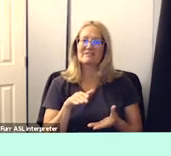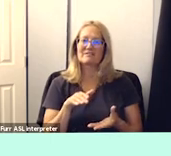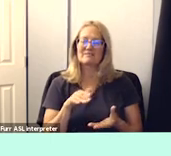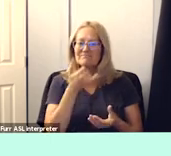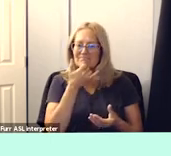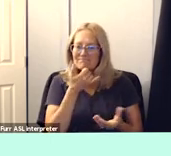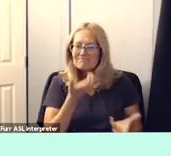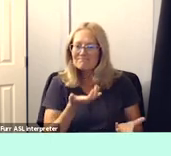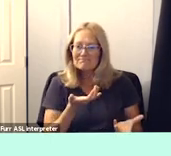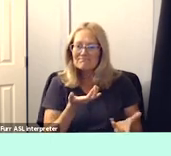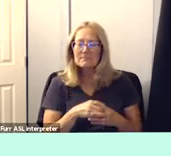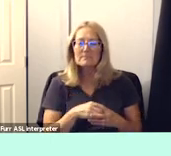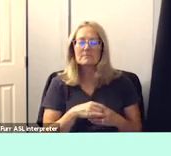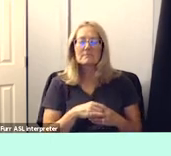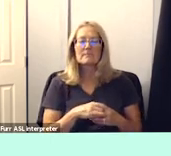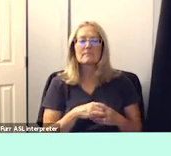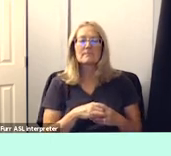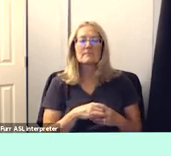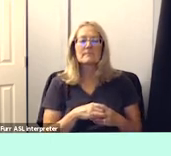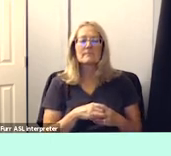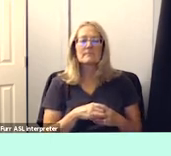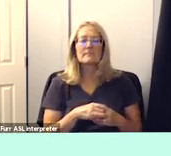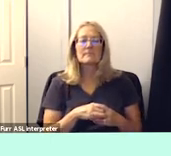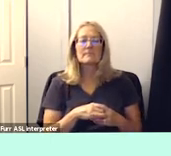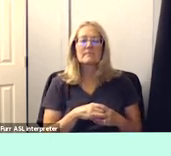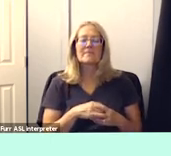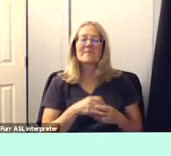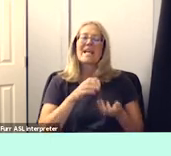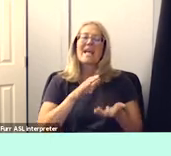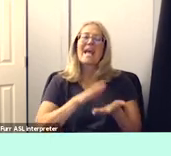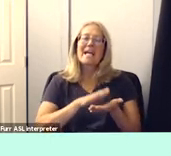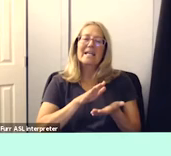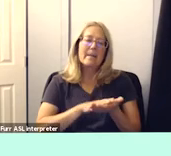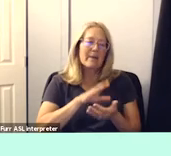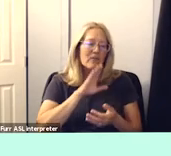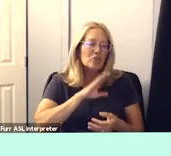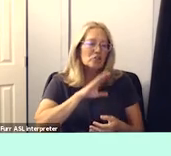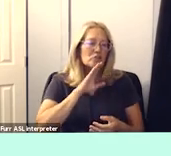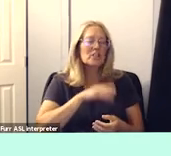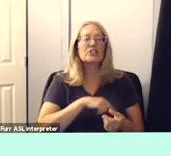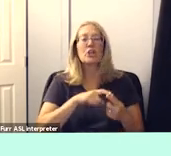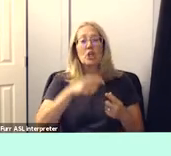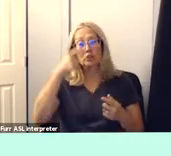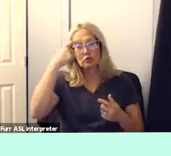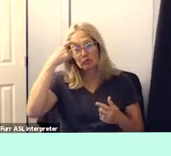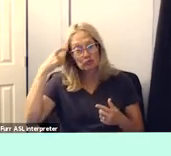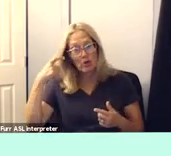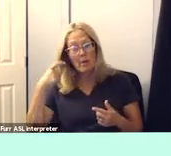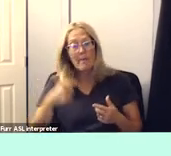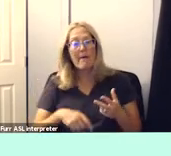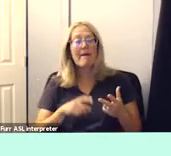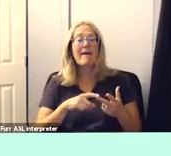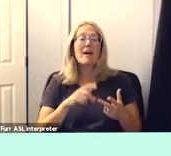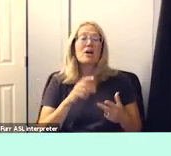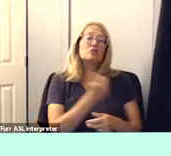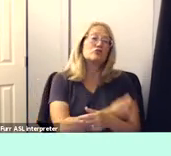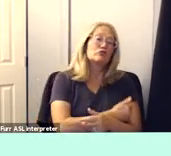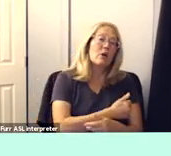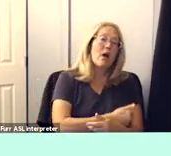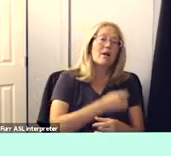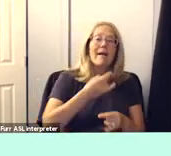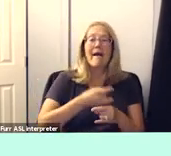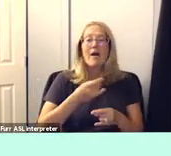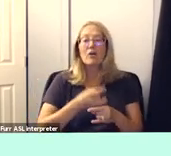um because it could be academic frustration it could be trauma drug and alcohol use family concerns